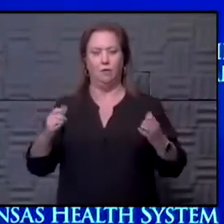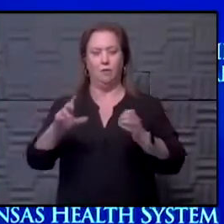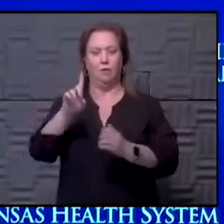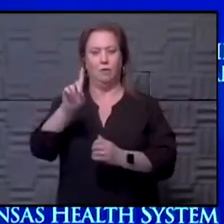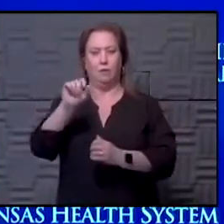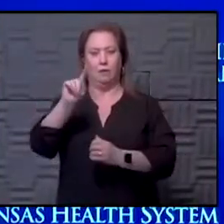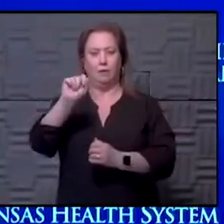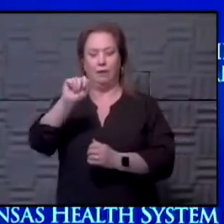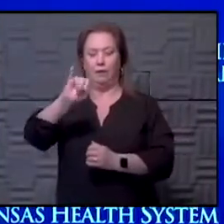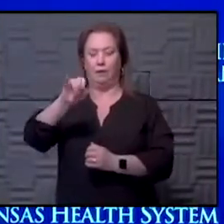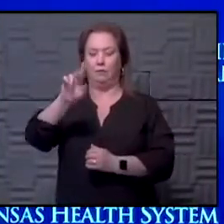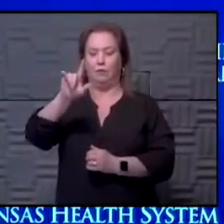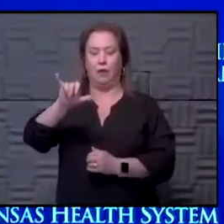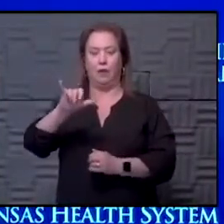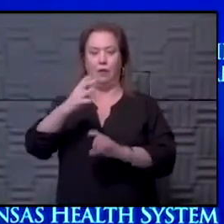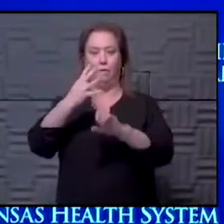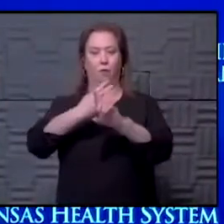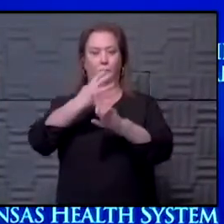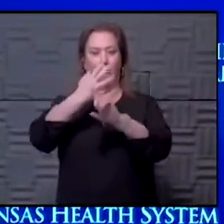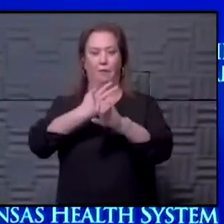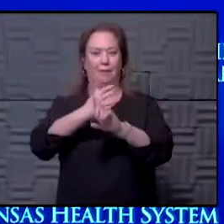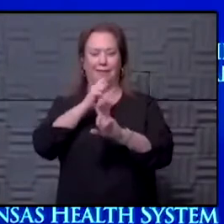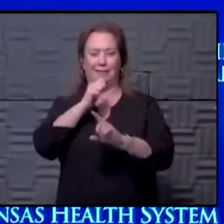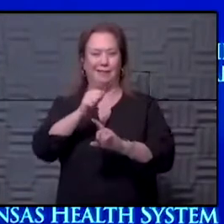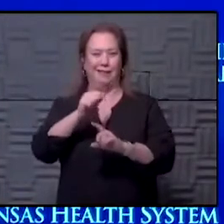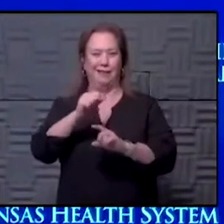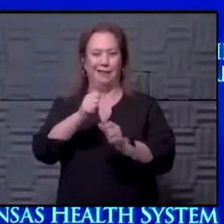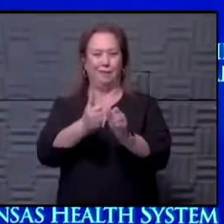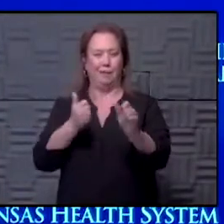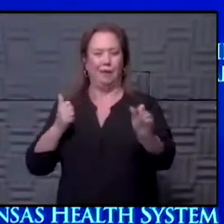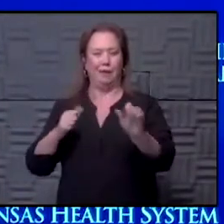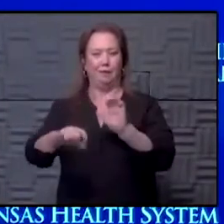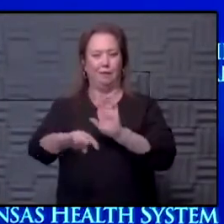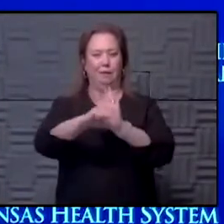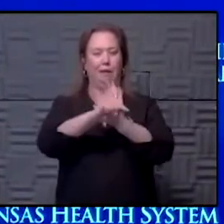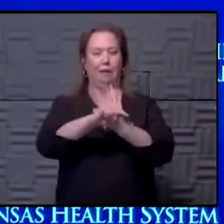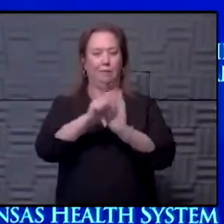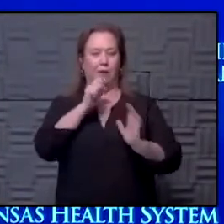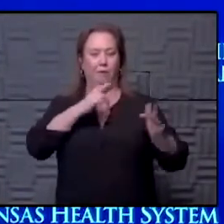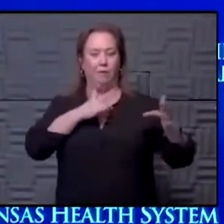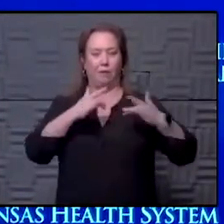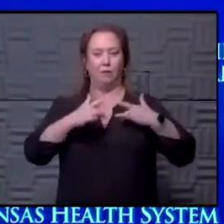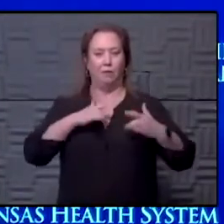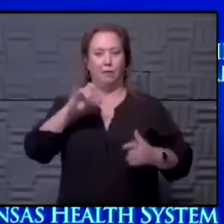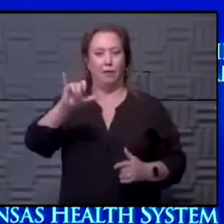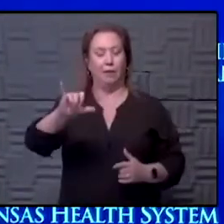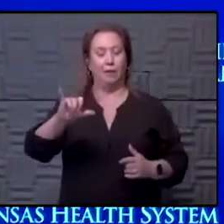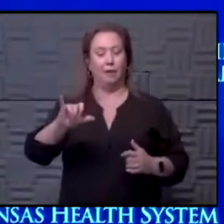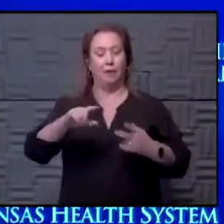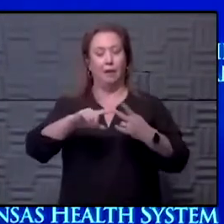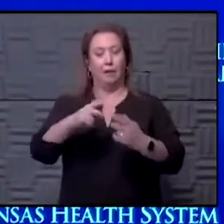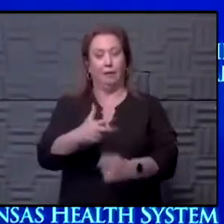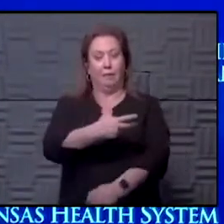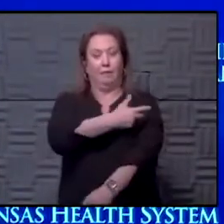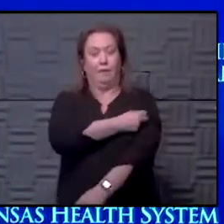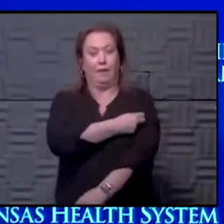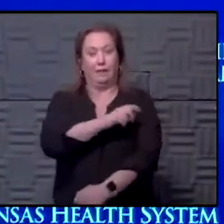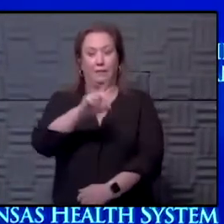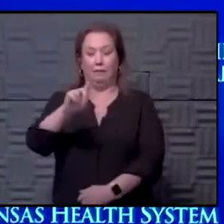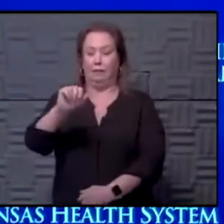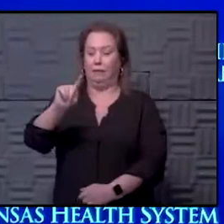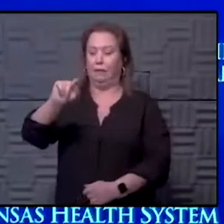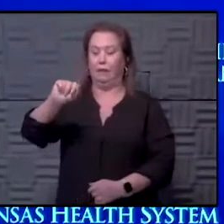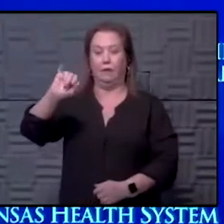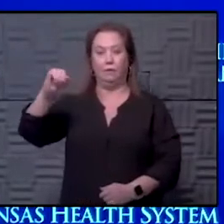data in July. So four or five months, that's not a setback. You can go get the second dose. I would not be concerned about that. Second of all, the vaccine data coming